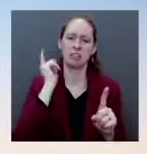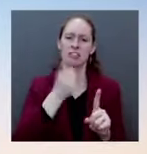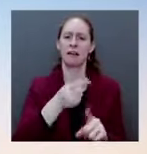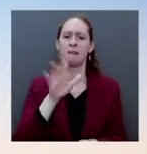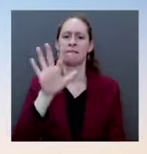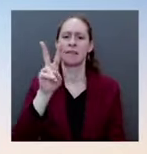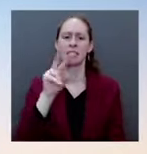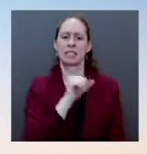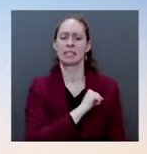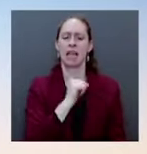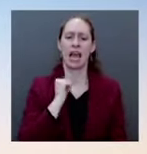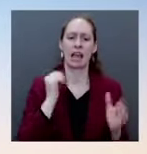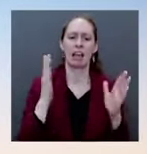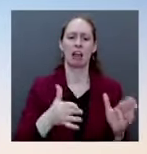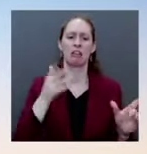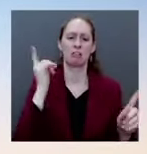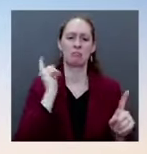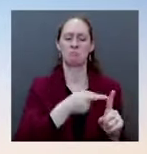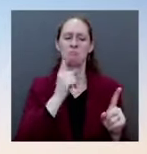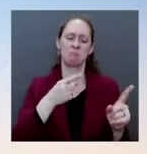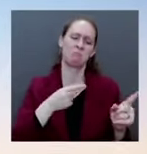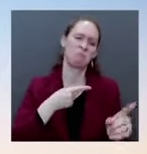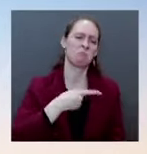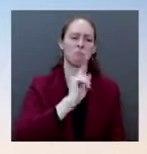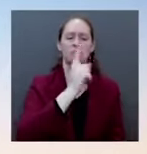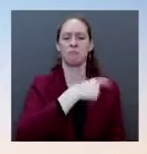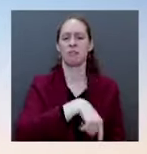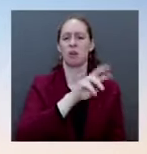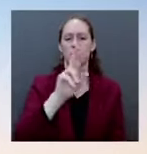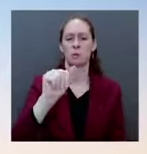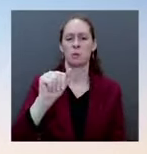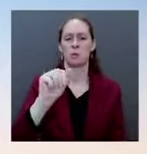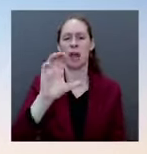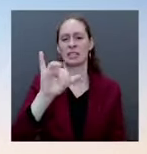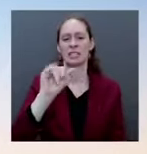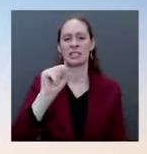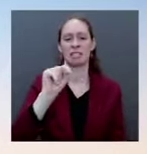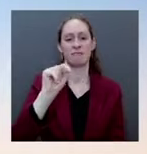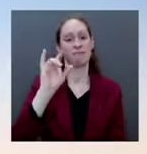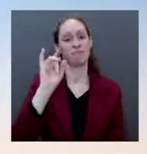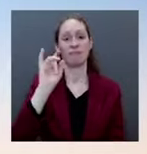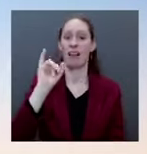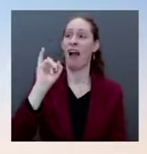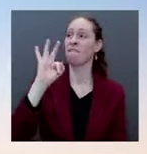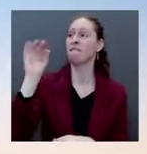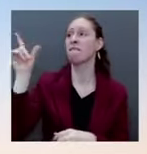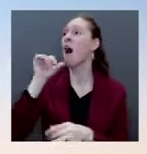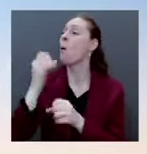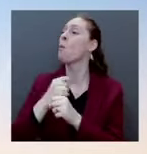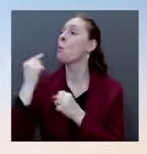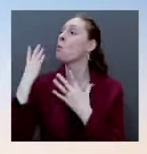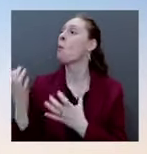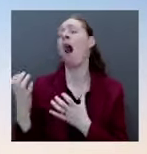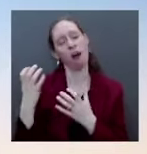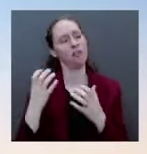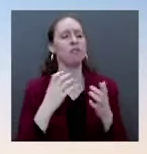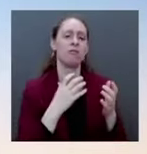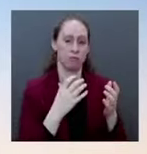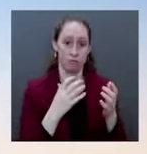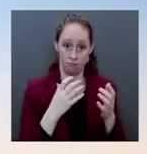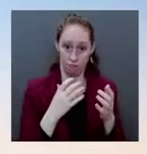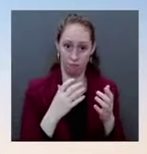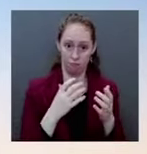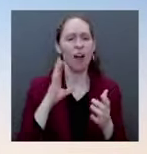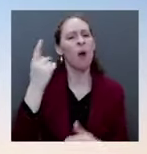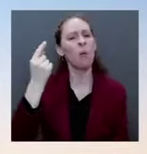about this and said, a version of this, I should say, and he said he considers Mitch McConnell a friend, and that is true. That